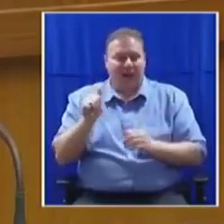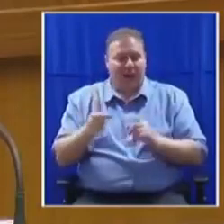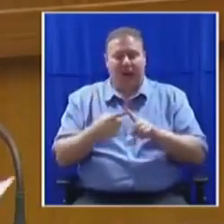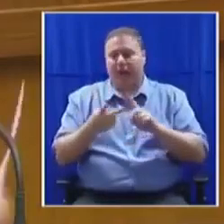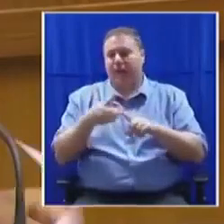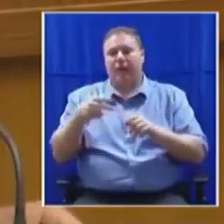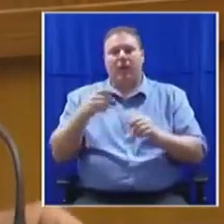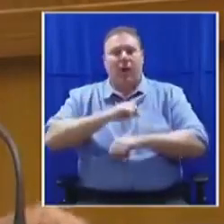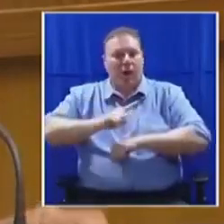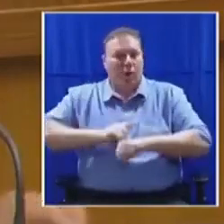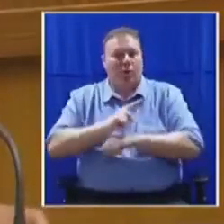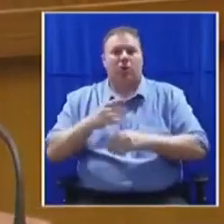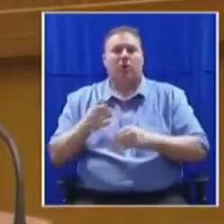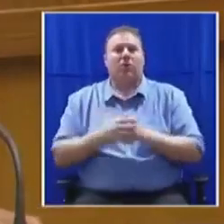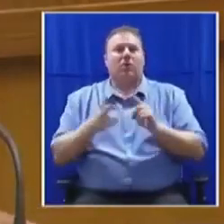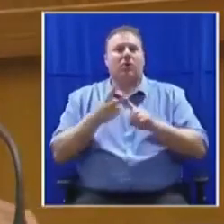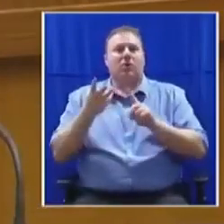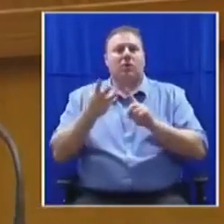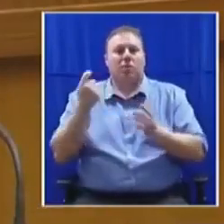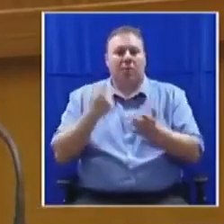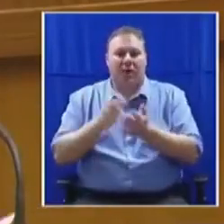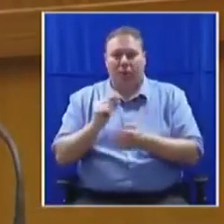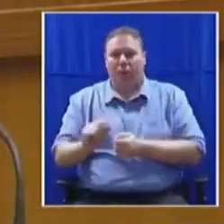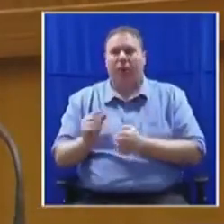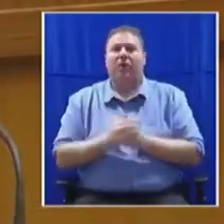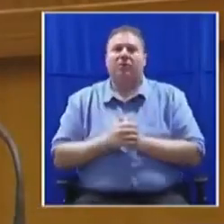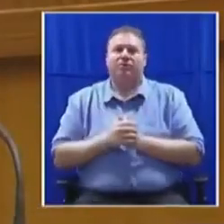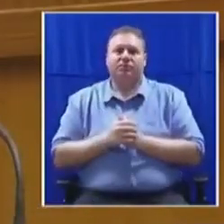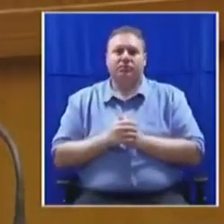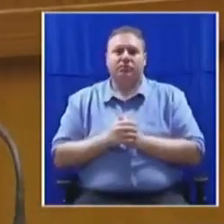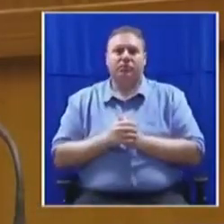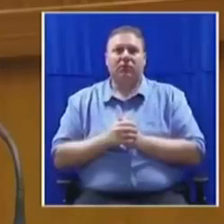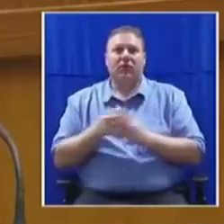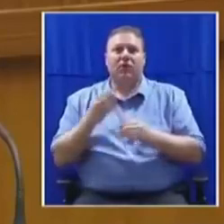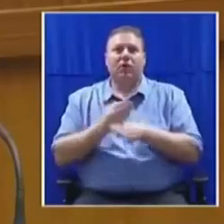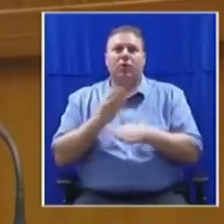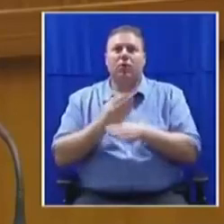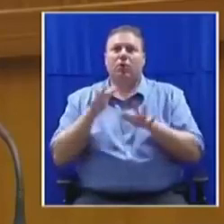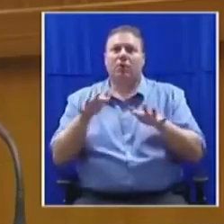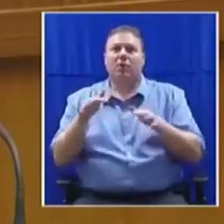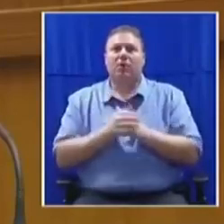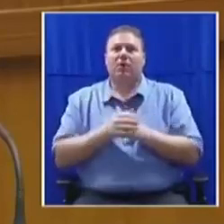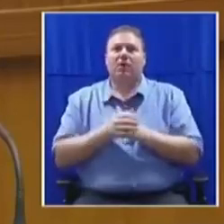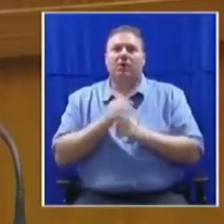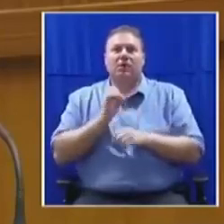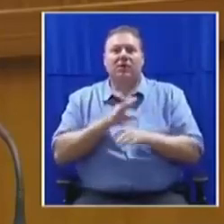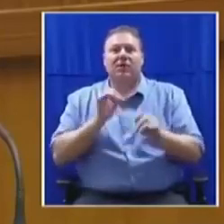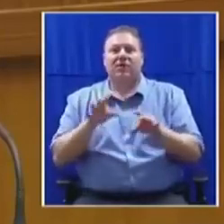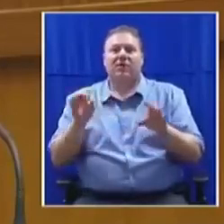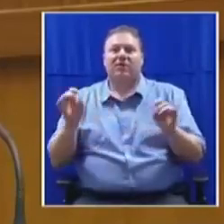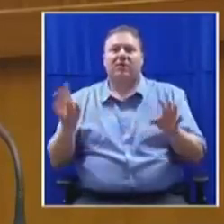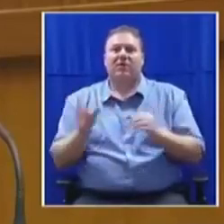pay them below living wage. The fate of these workers is suffered by many other workers who have